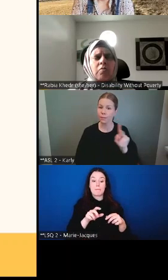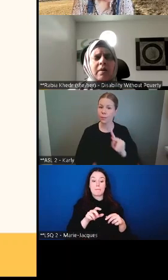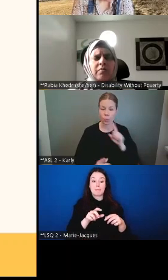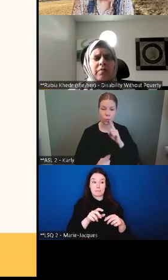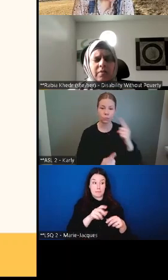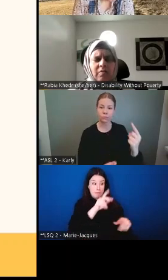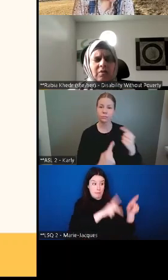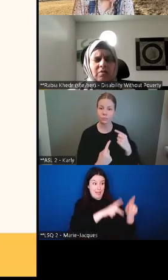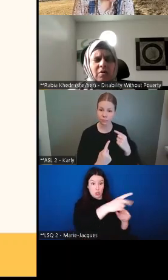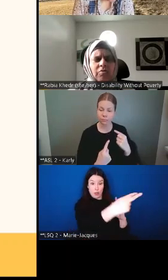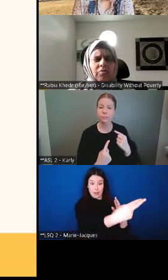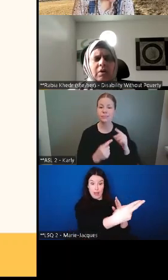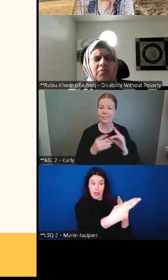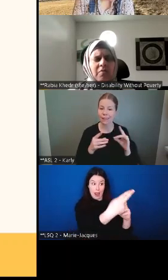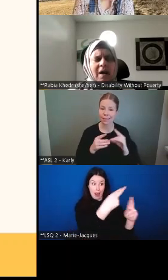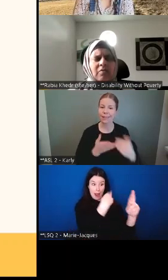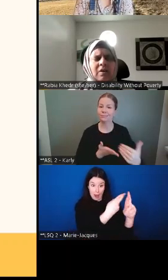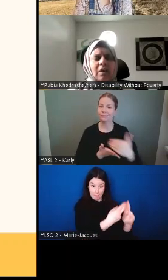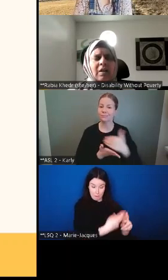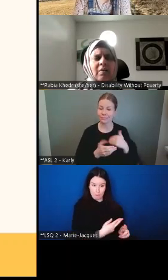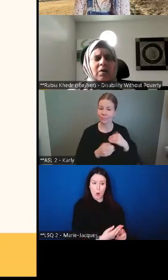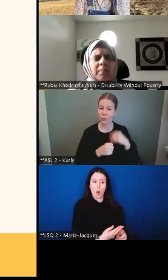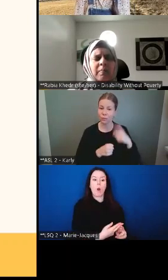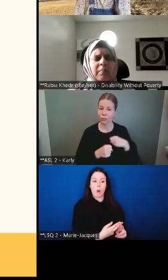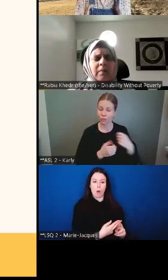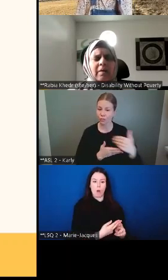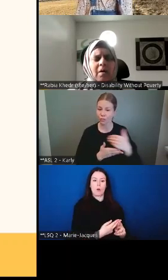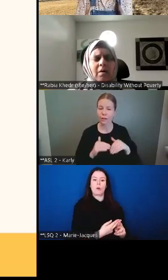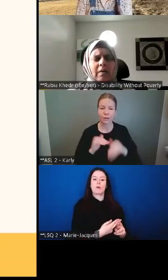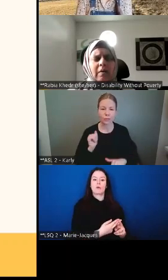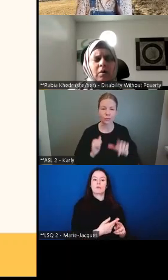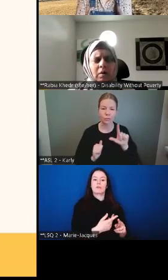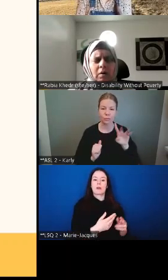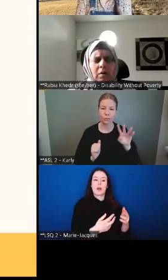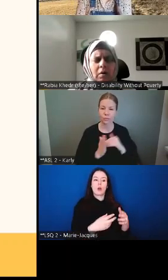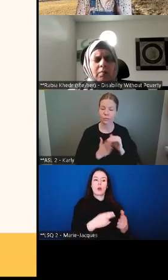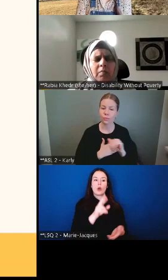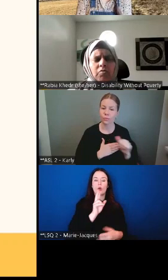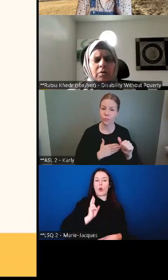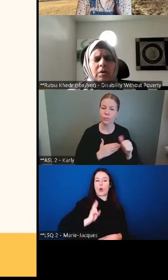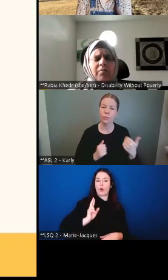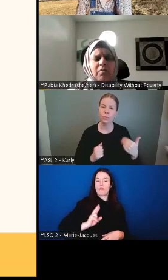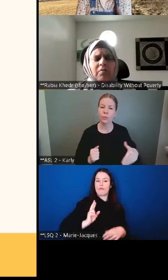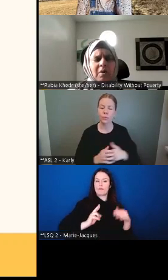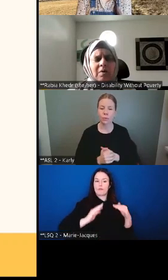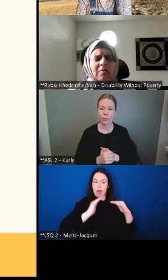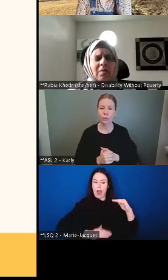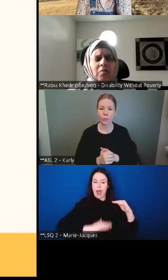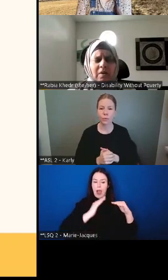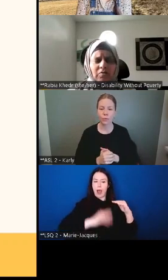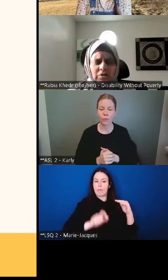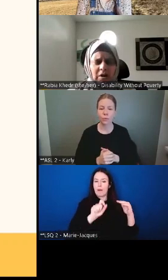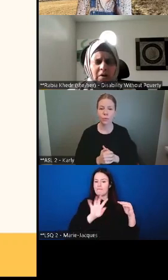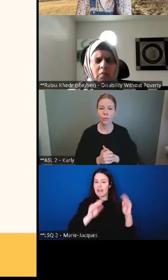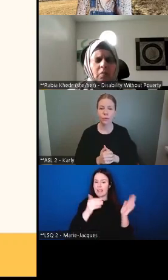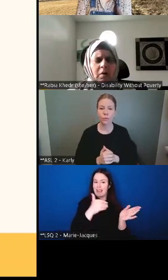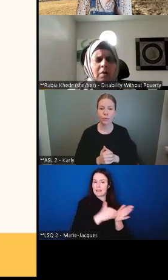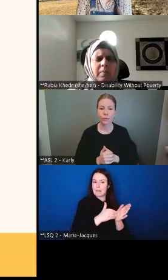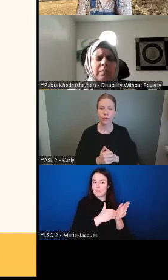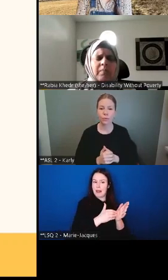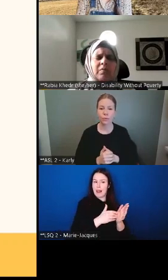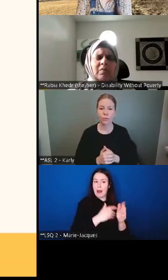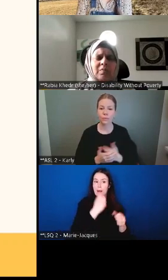$24,000. So in fact, they were majority of respondents in our questionnaire